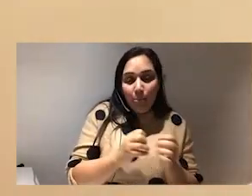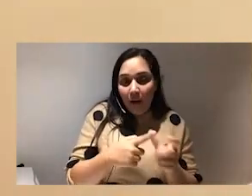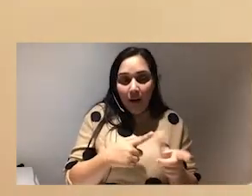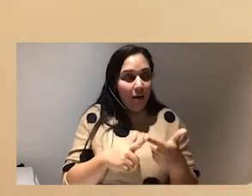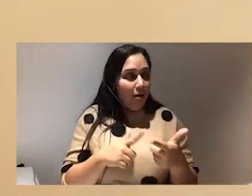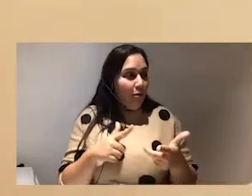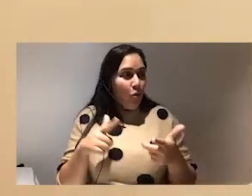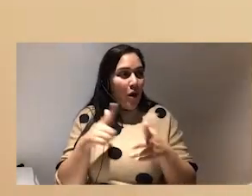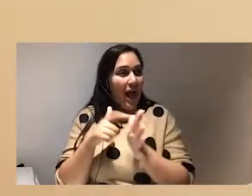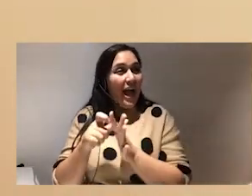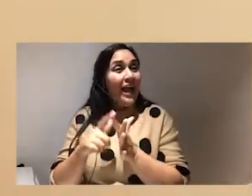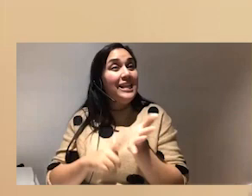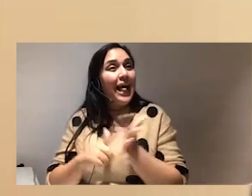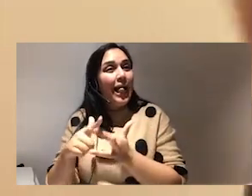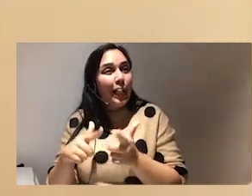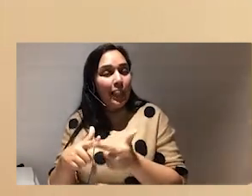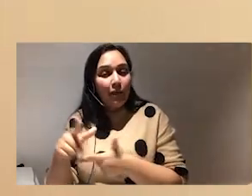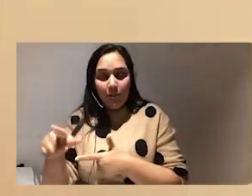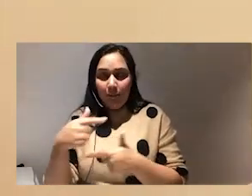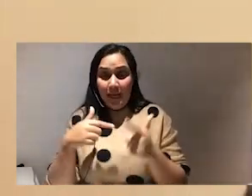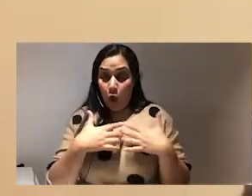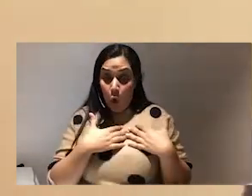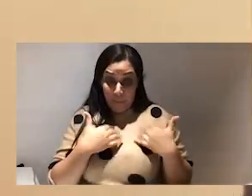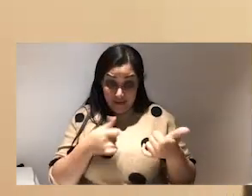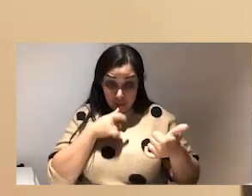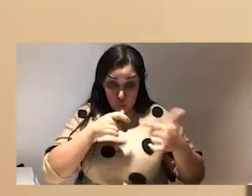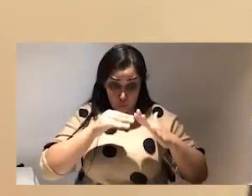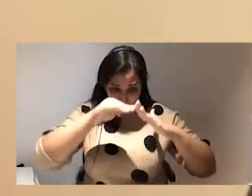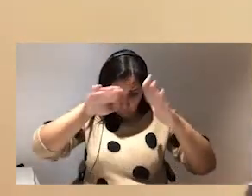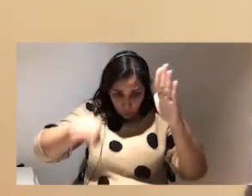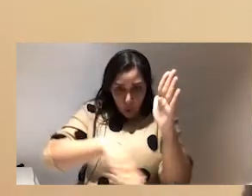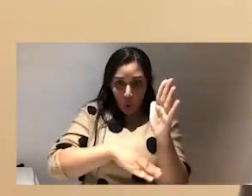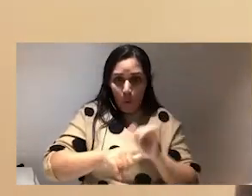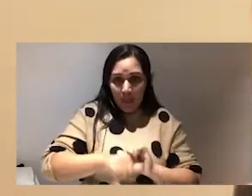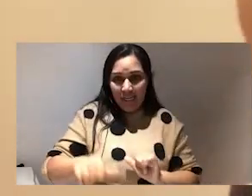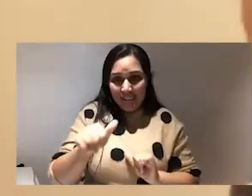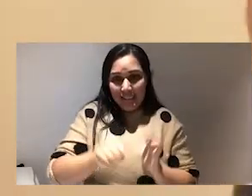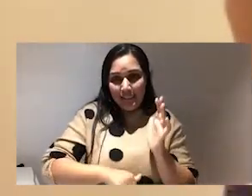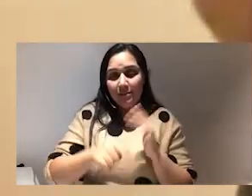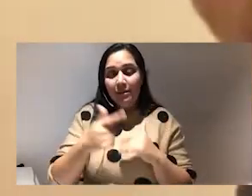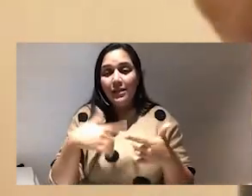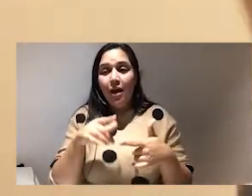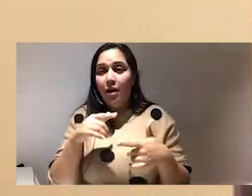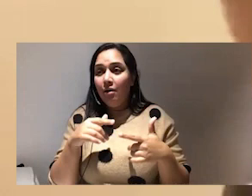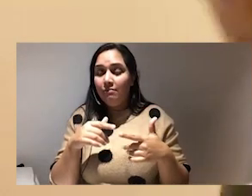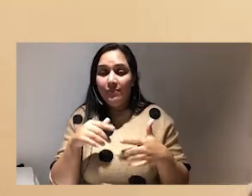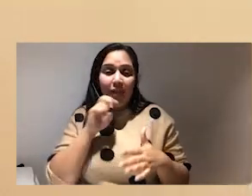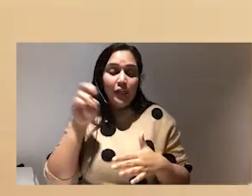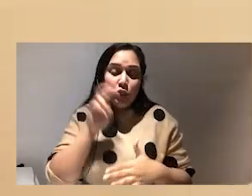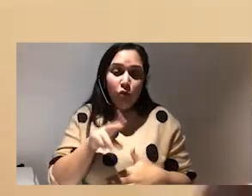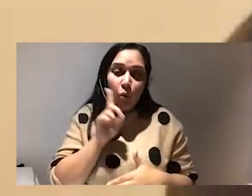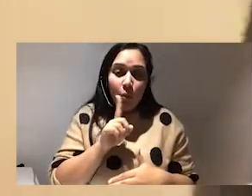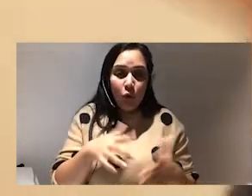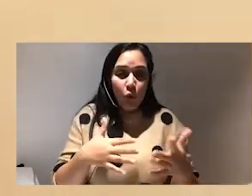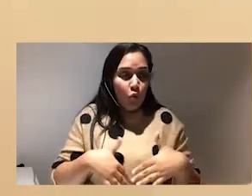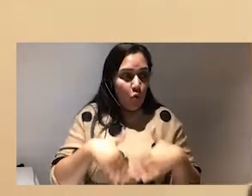very very like low down on that list it's very hard as a as a Nigerian woman who as somebody who was brought up in a very very strict Christian household